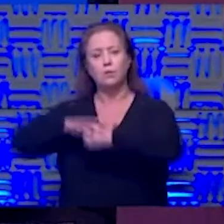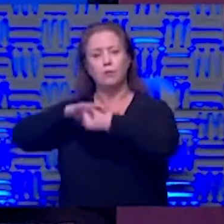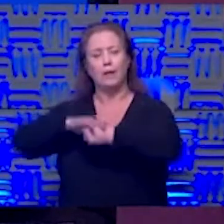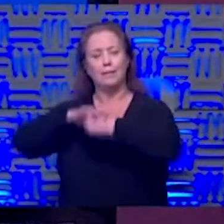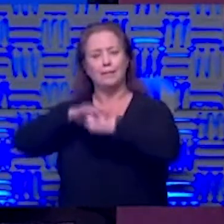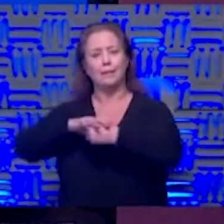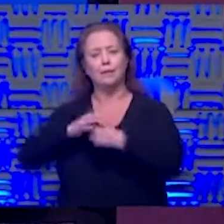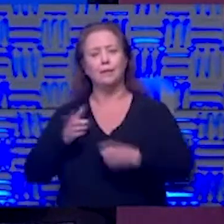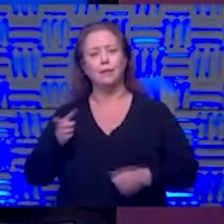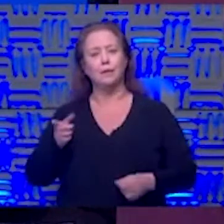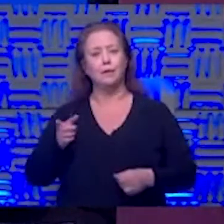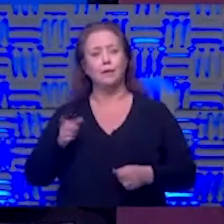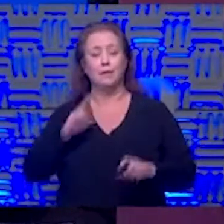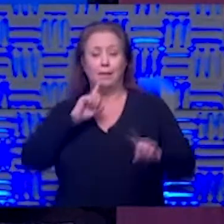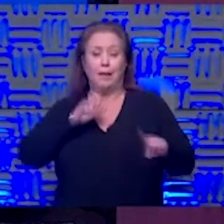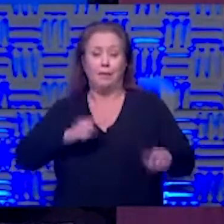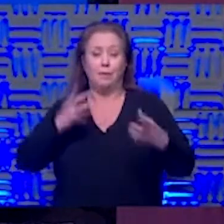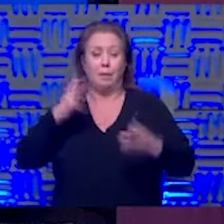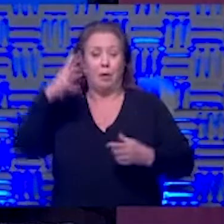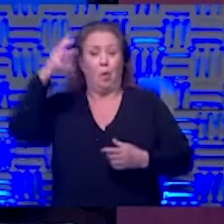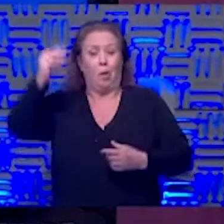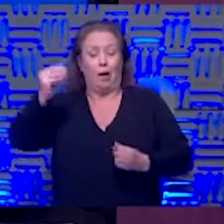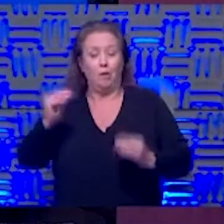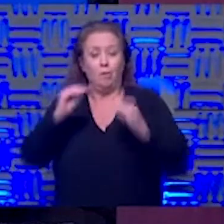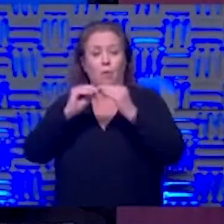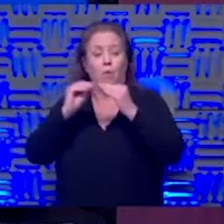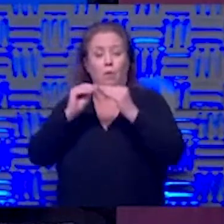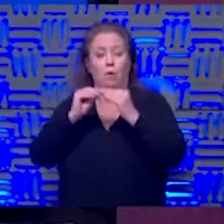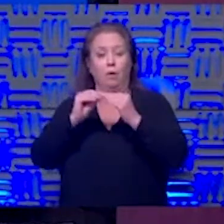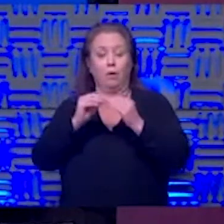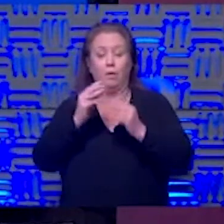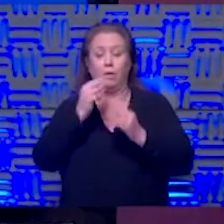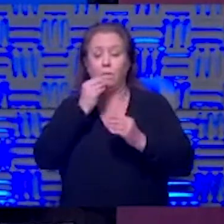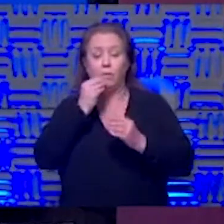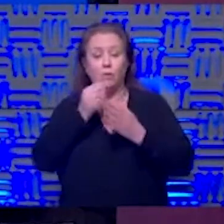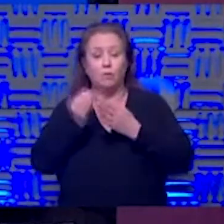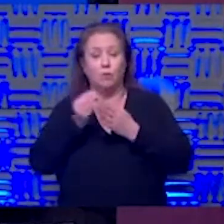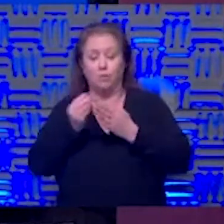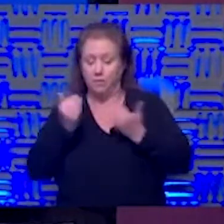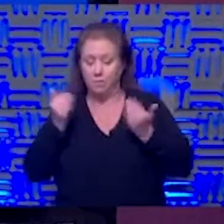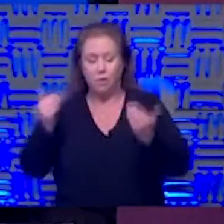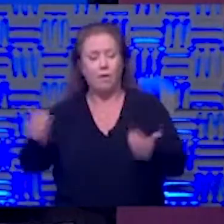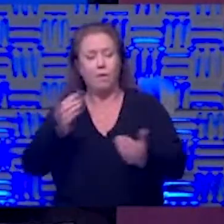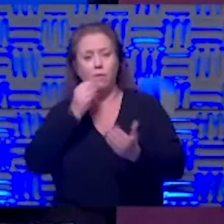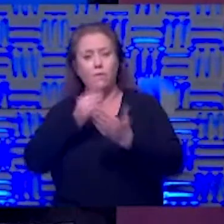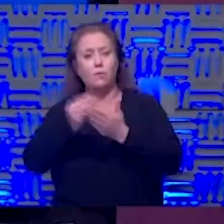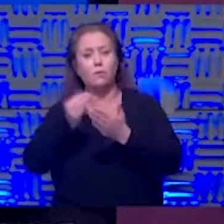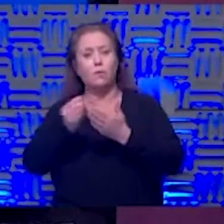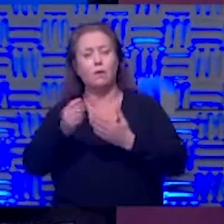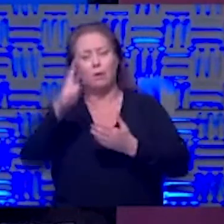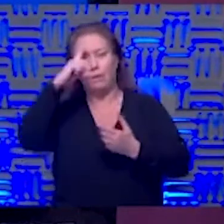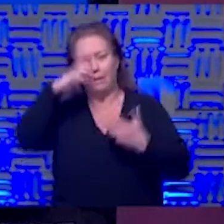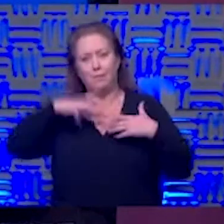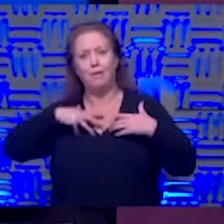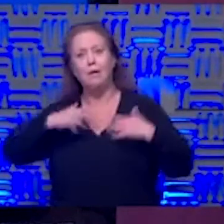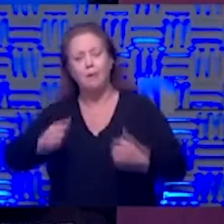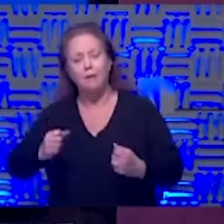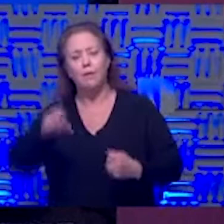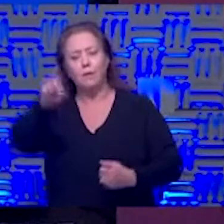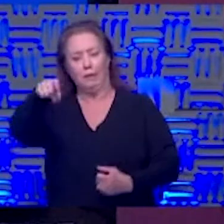pandemic the answer may be to go out and do a little bit more then go to the grocery store well go to the grocery store do things